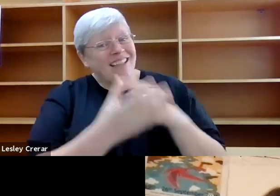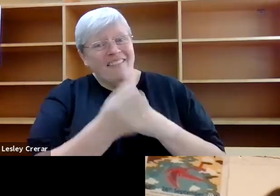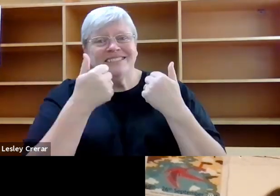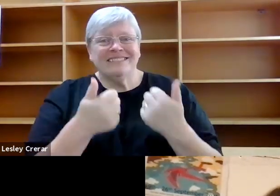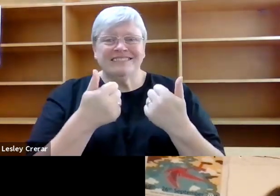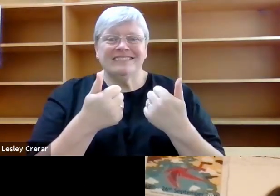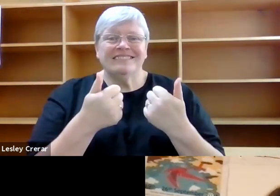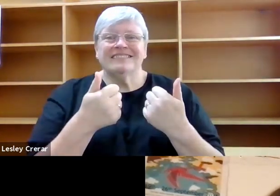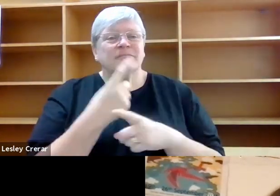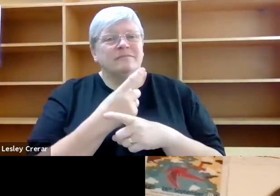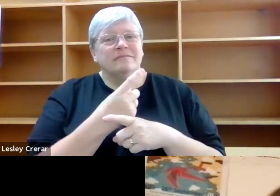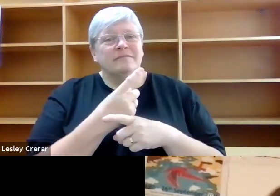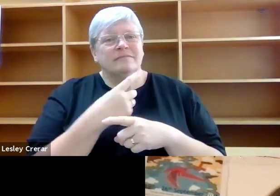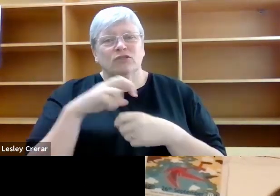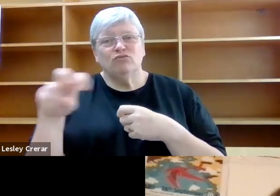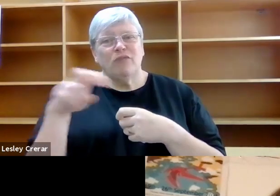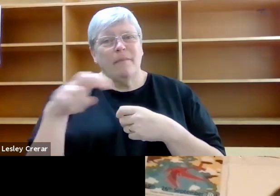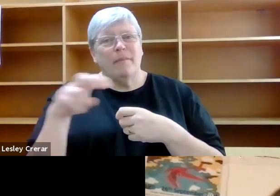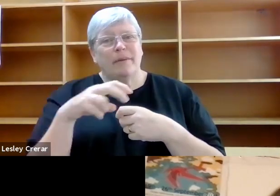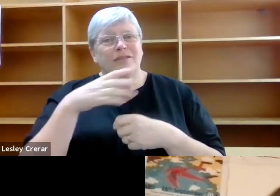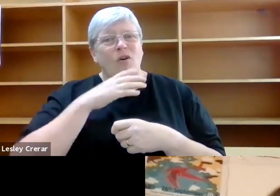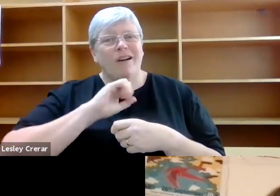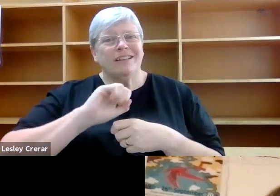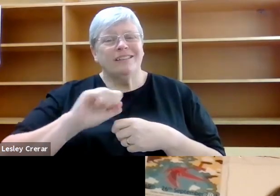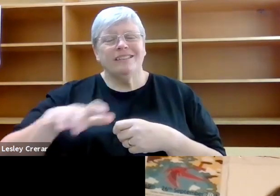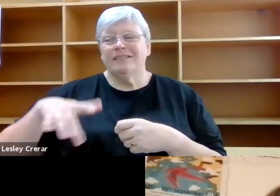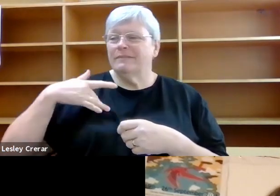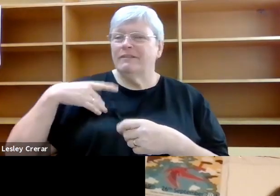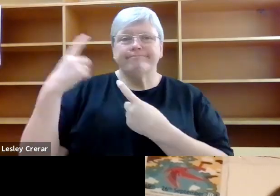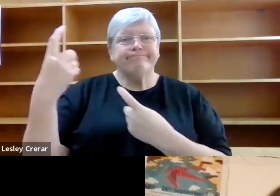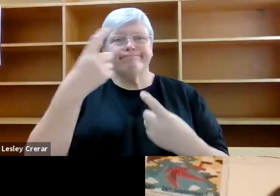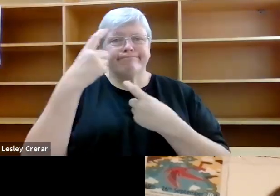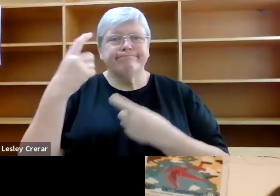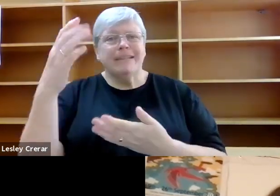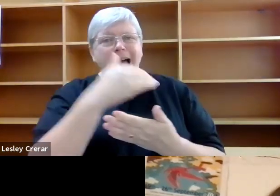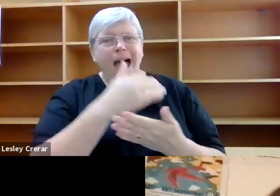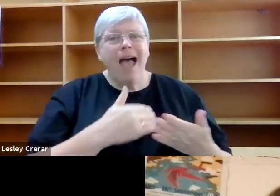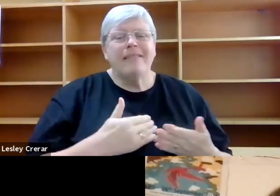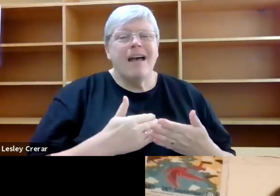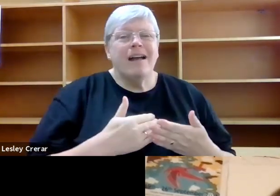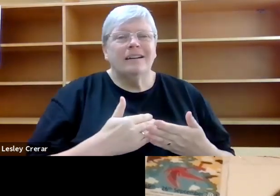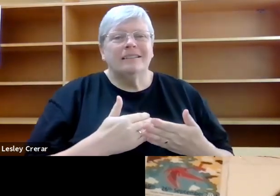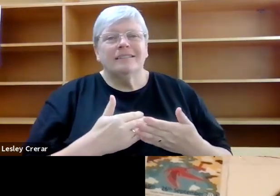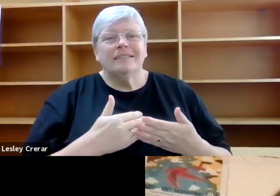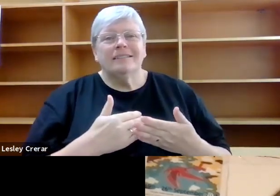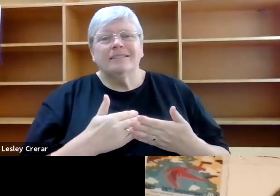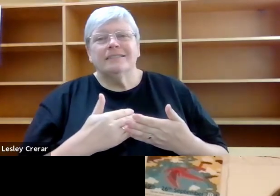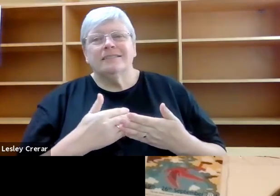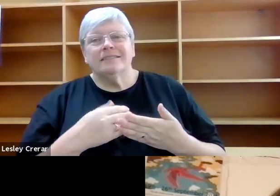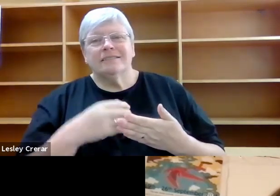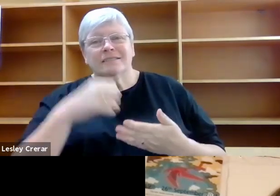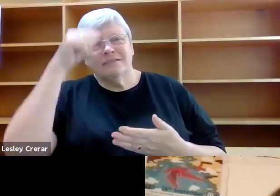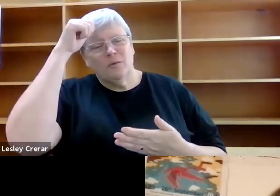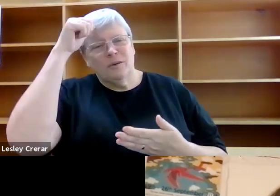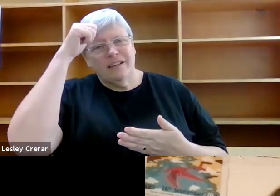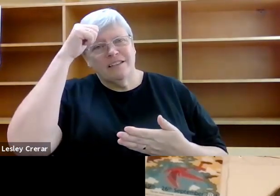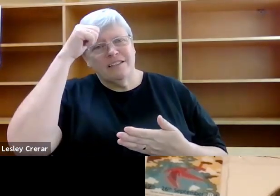about your trip to Orkney and the desire you felt to forage and gather as a teenager, and your awareness of the light and how transformative